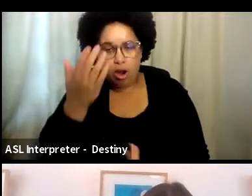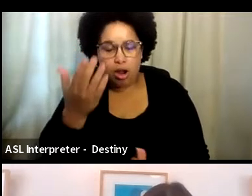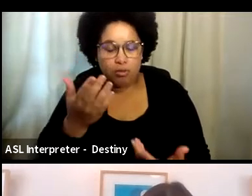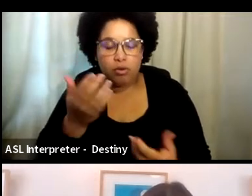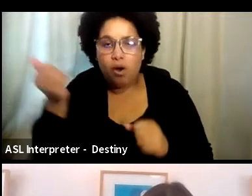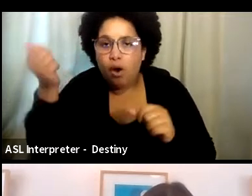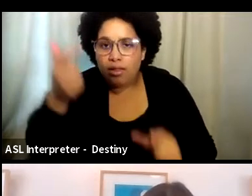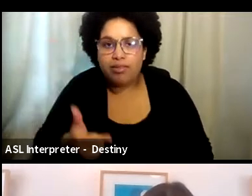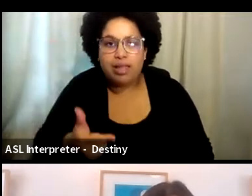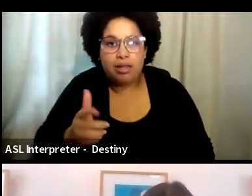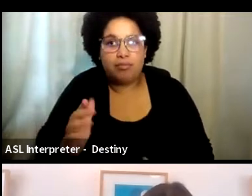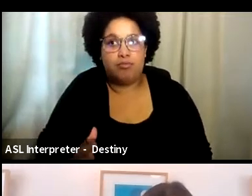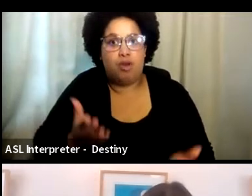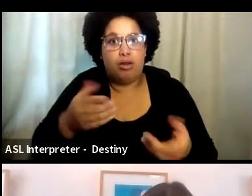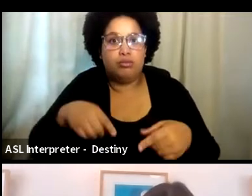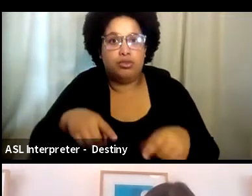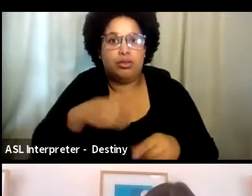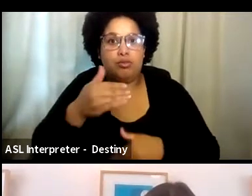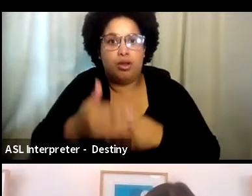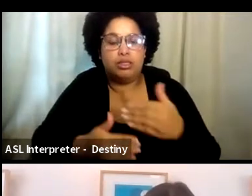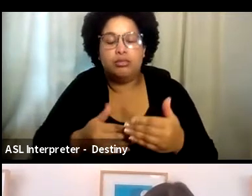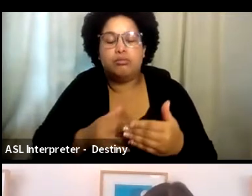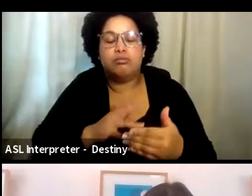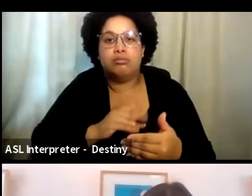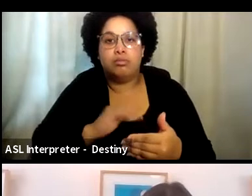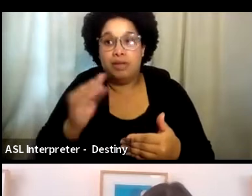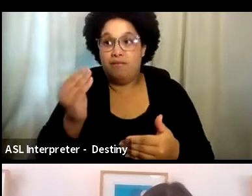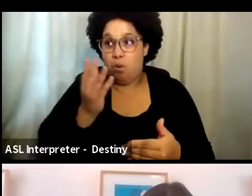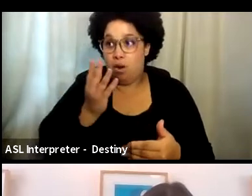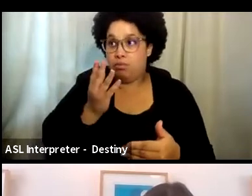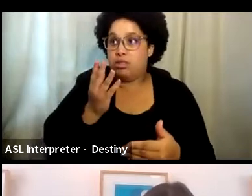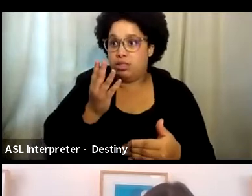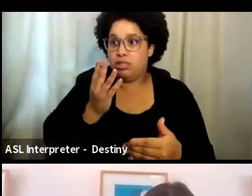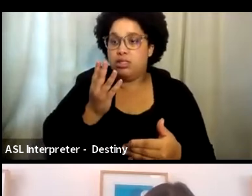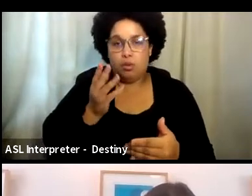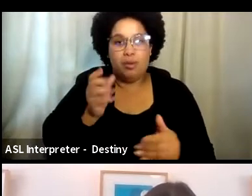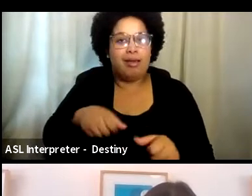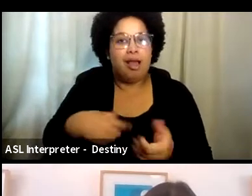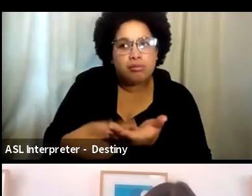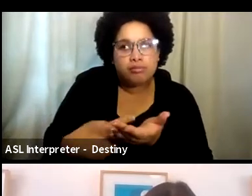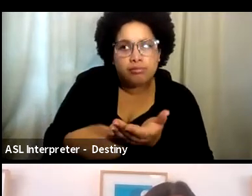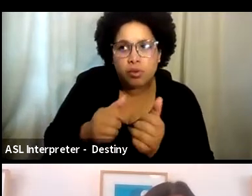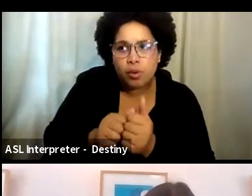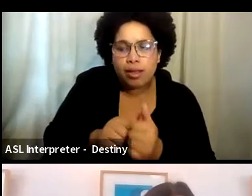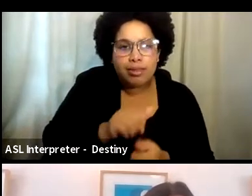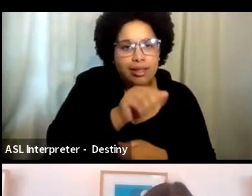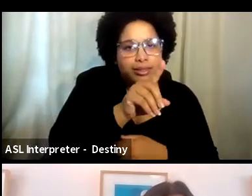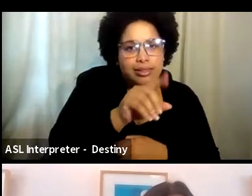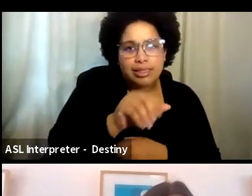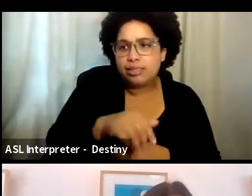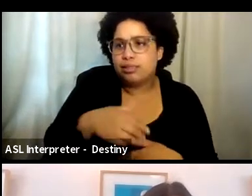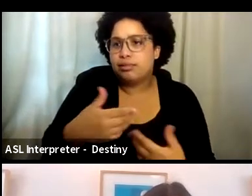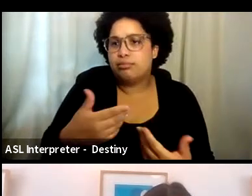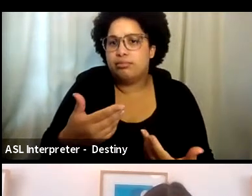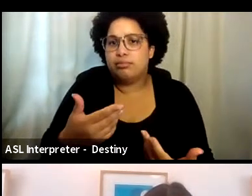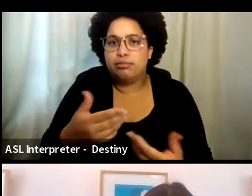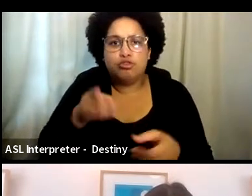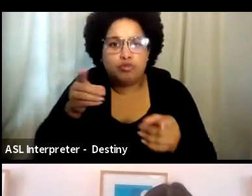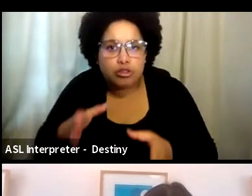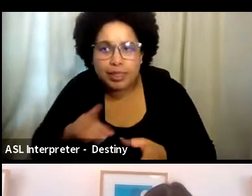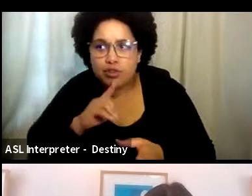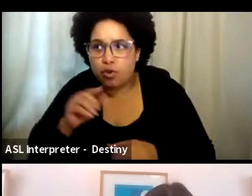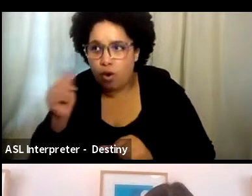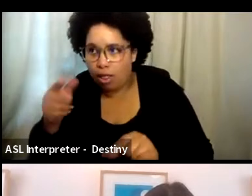are all things that have been brought up that, you know, once we are informed, we can have those conversations with the ADs, with the director, um, and make sure that